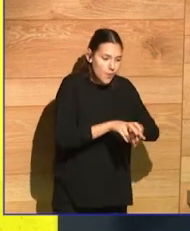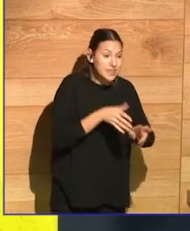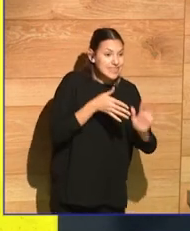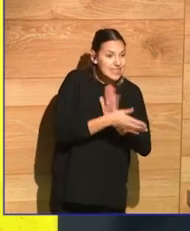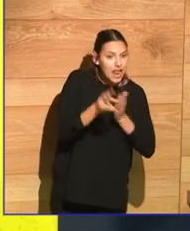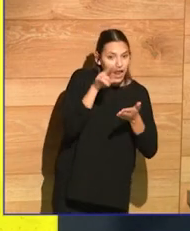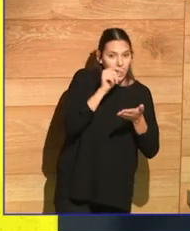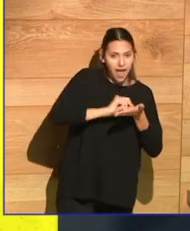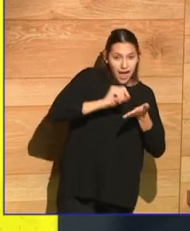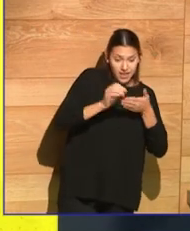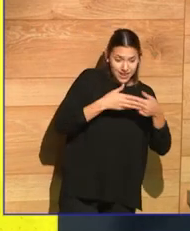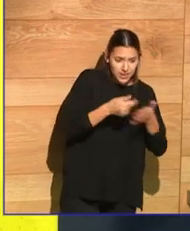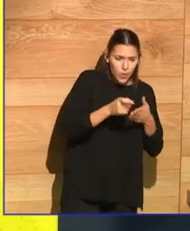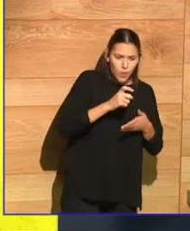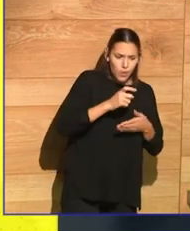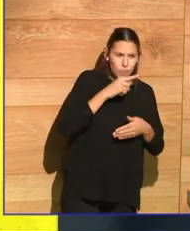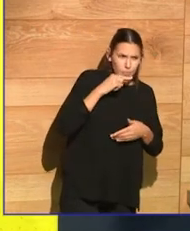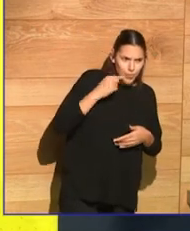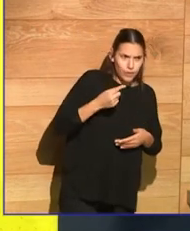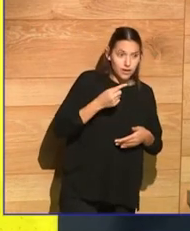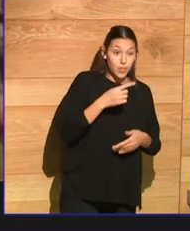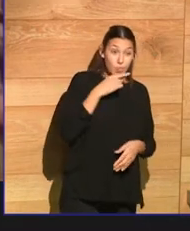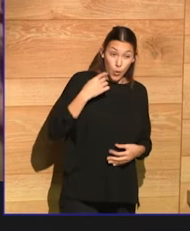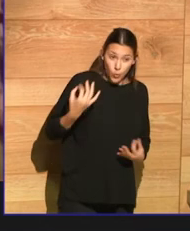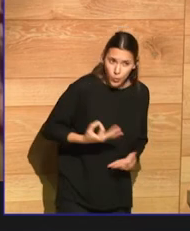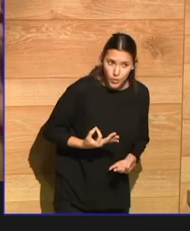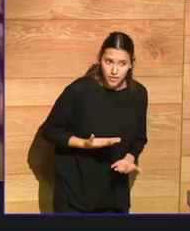be a writer is painful, does it need to be?